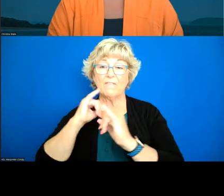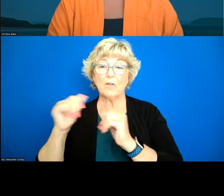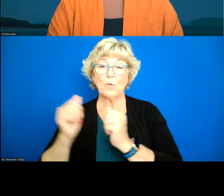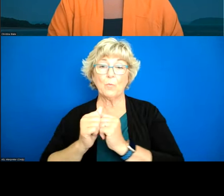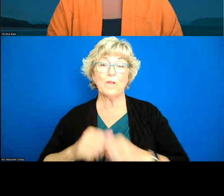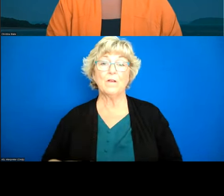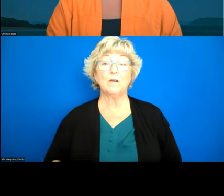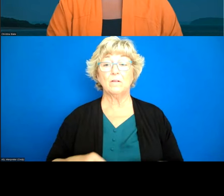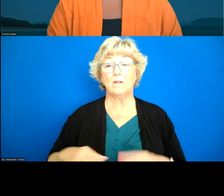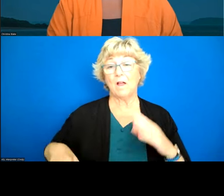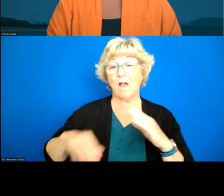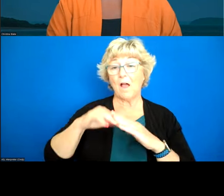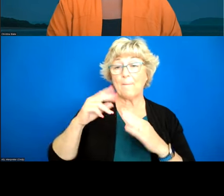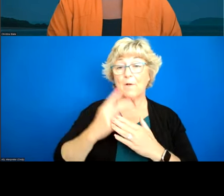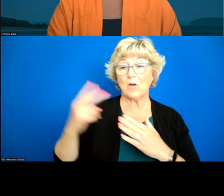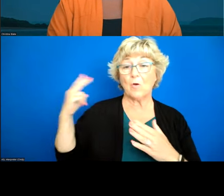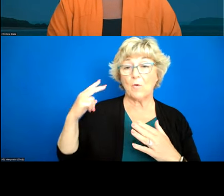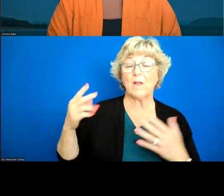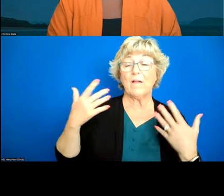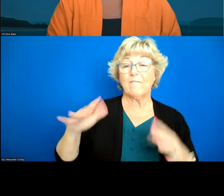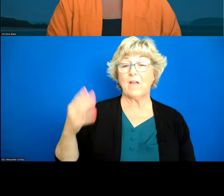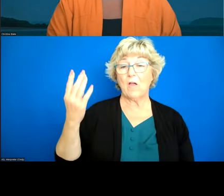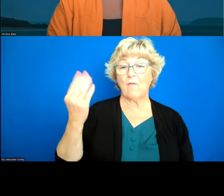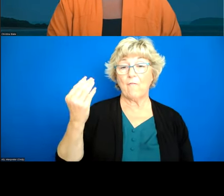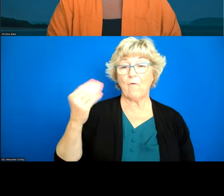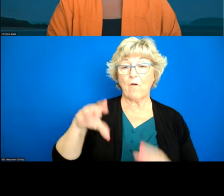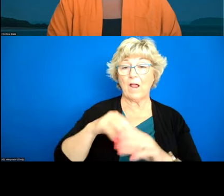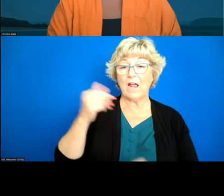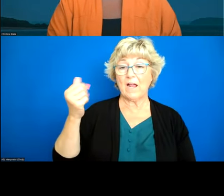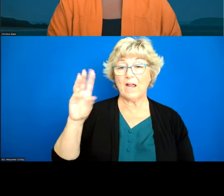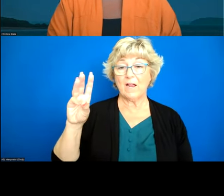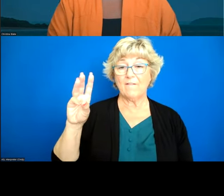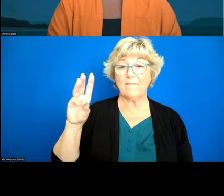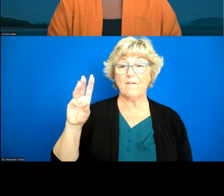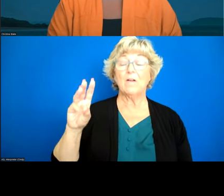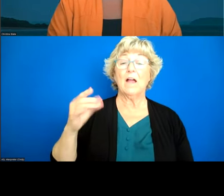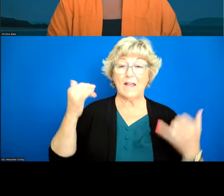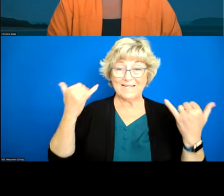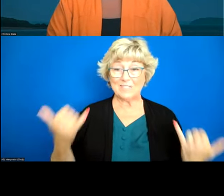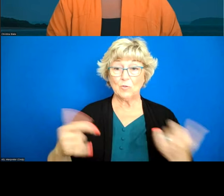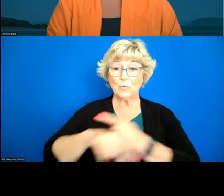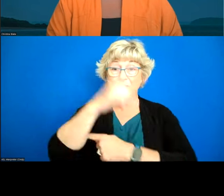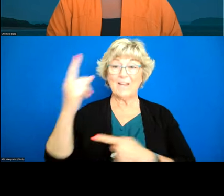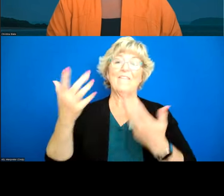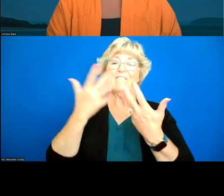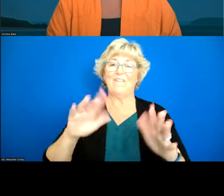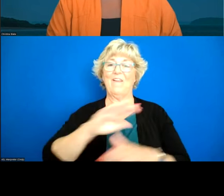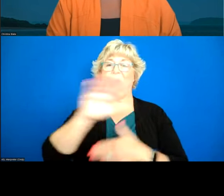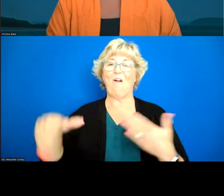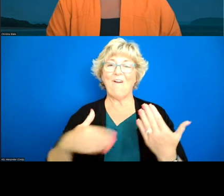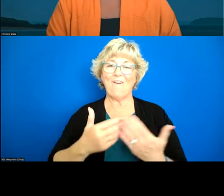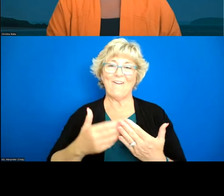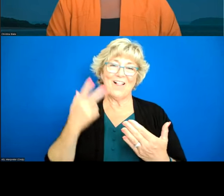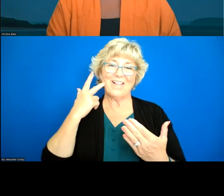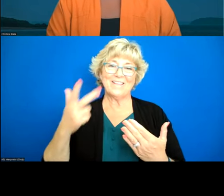two weeks ago we completed 14 out of 16 out of as of today we've completed interviews with all of departments and you'll see a little bit more